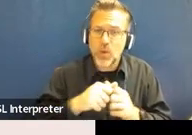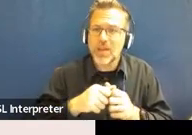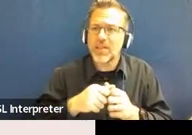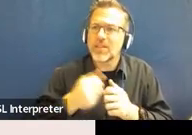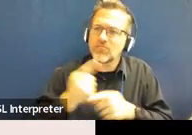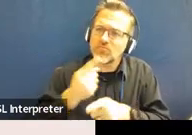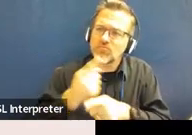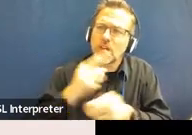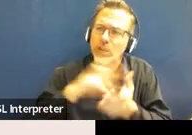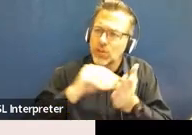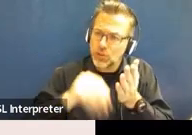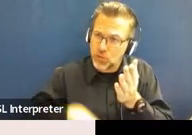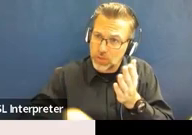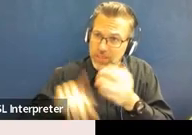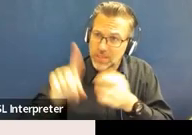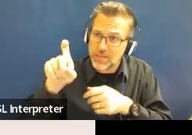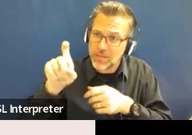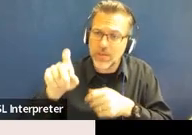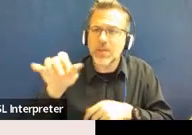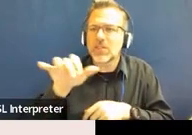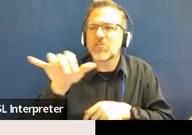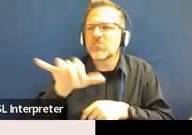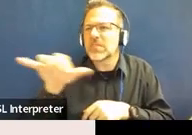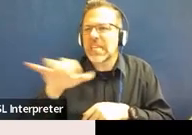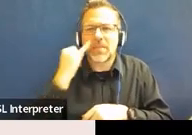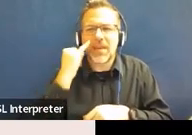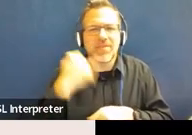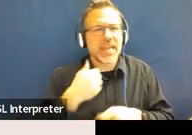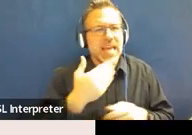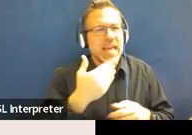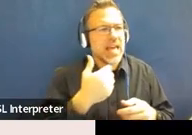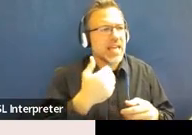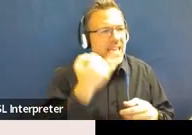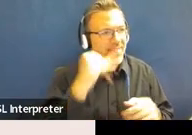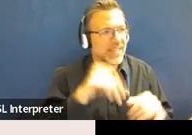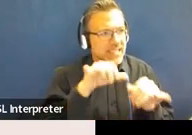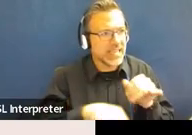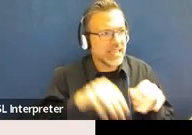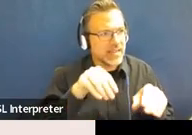extent that they would have been able to do had they maintained in that same placement?